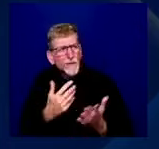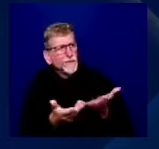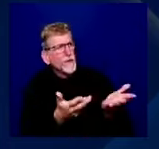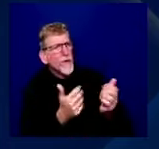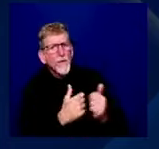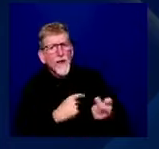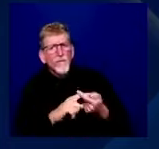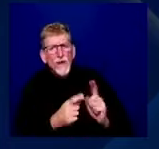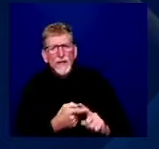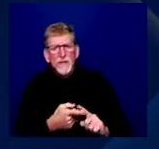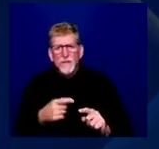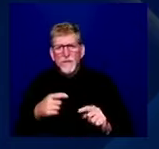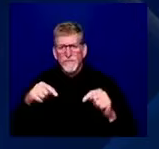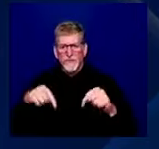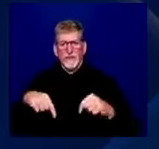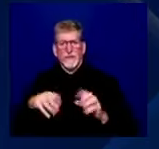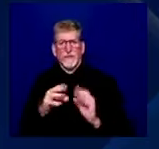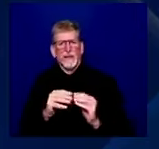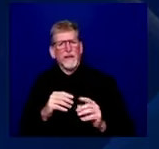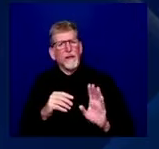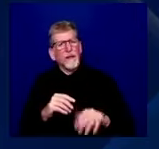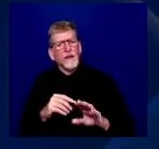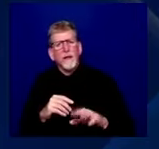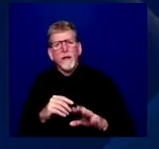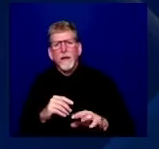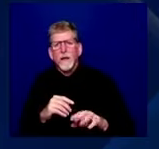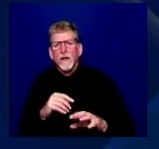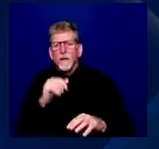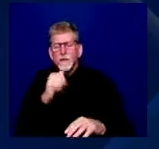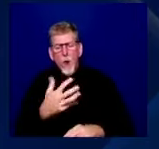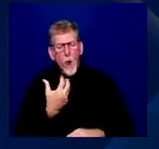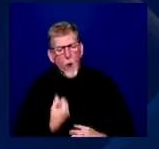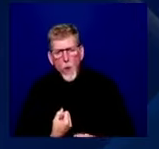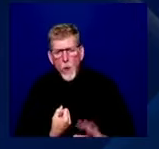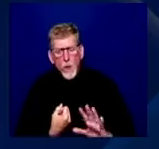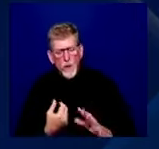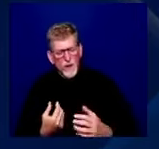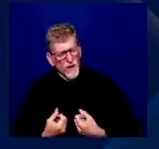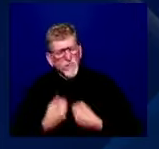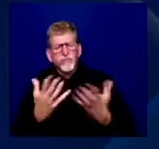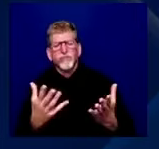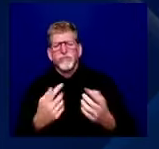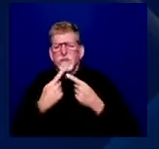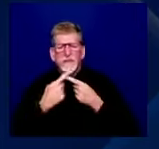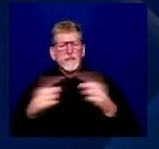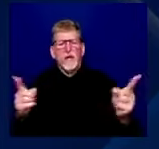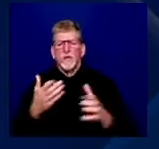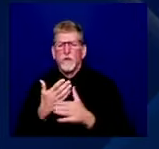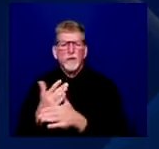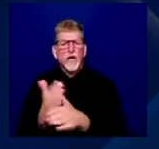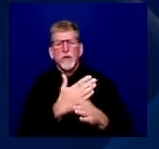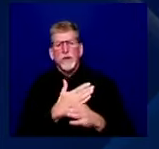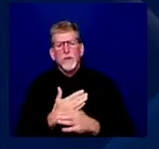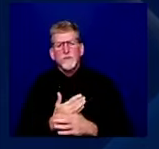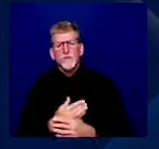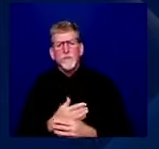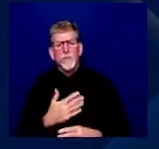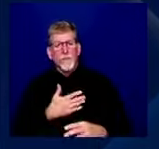And even just last night, you know, my boys are now, um, five and seven years old guys right